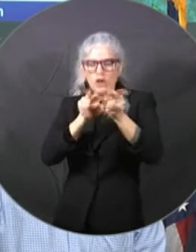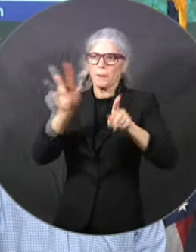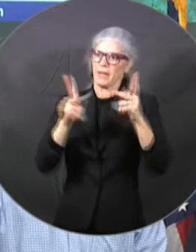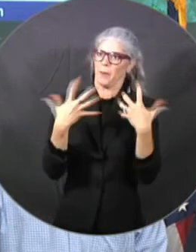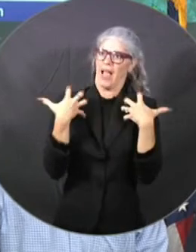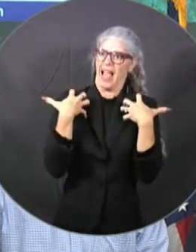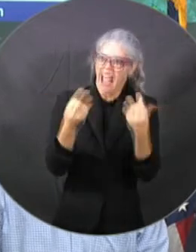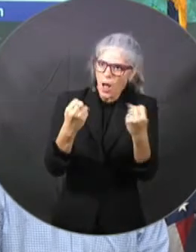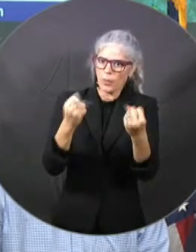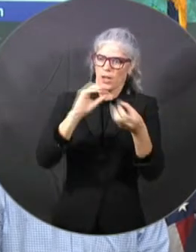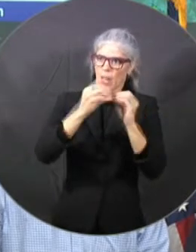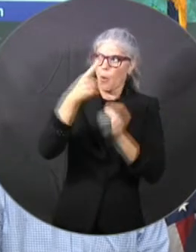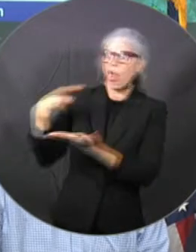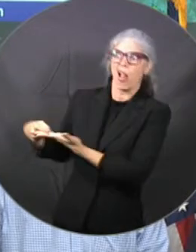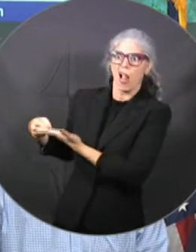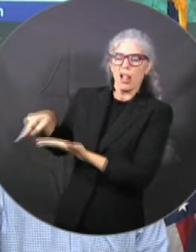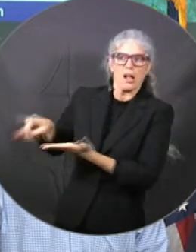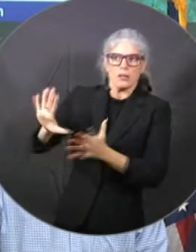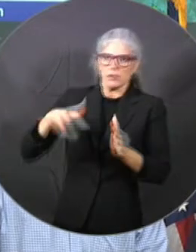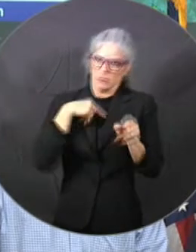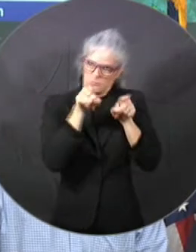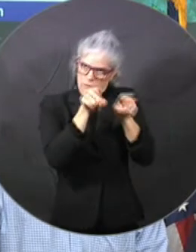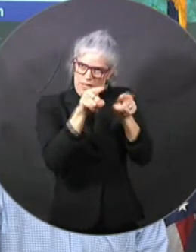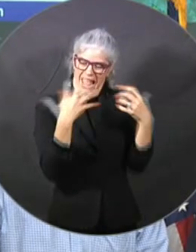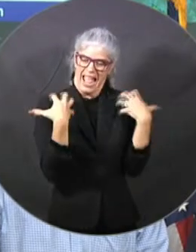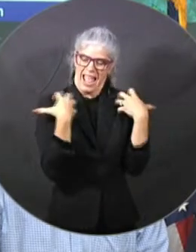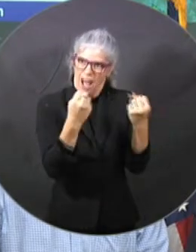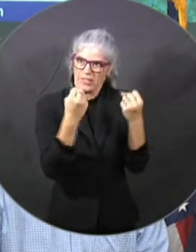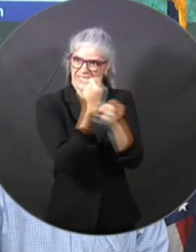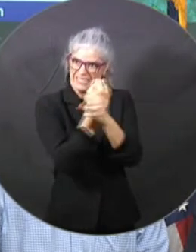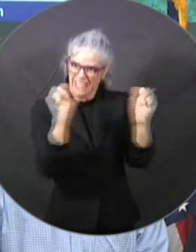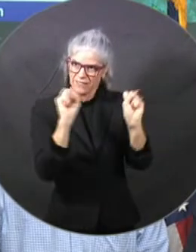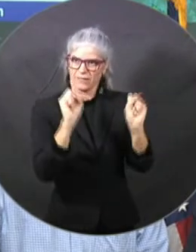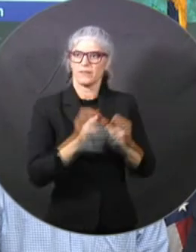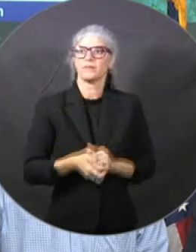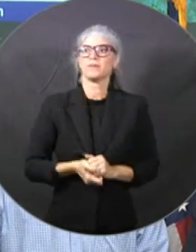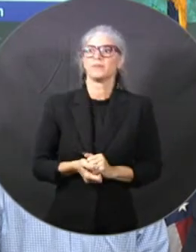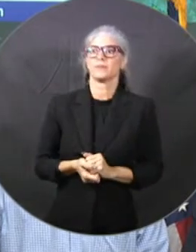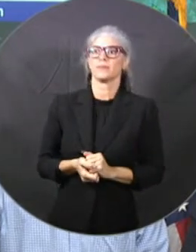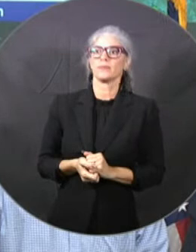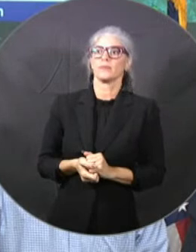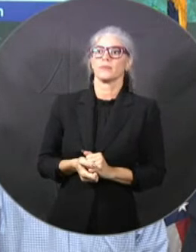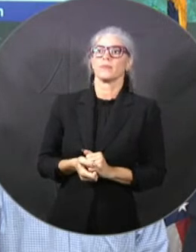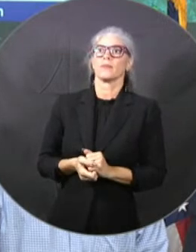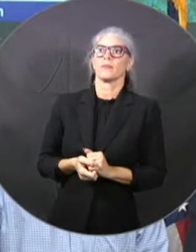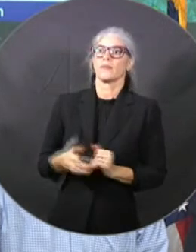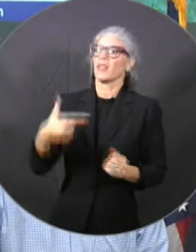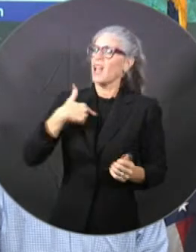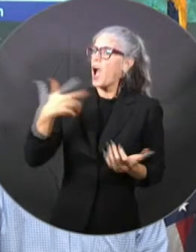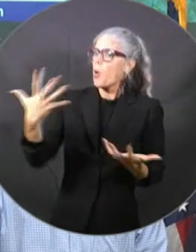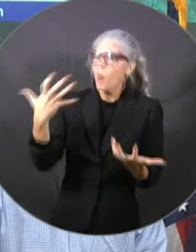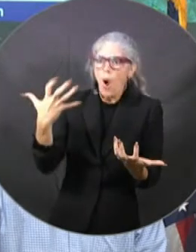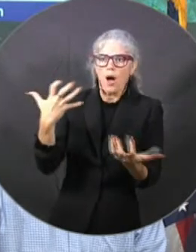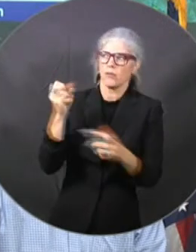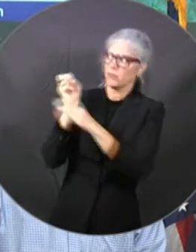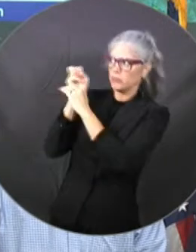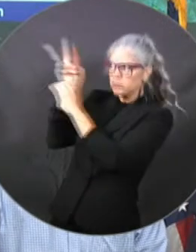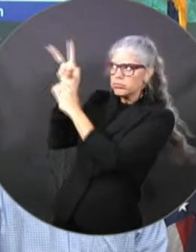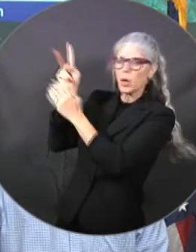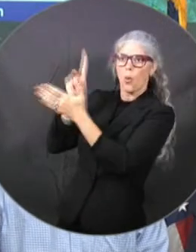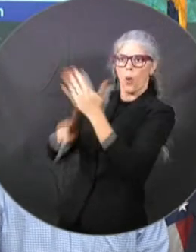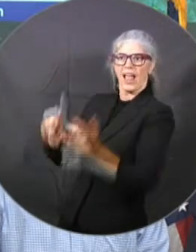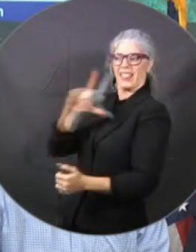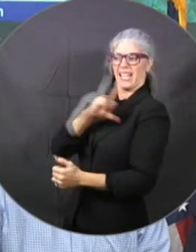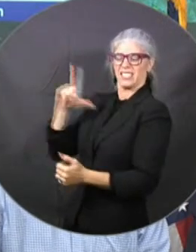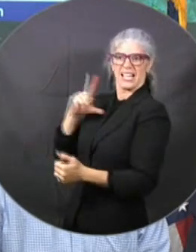going to be focused on now. I've always wanted to do more than the legislatures wanted to do. We got the legislature to do a lot more this